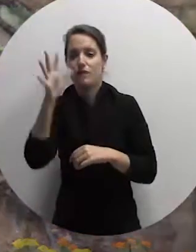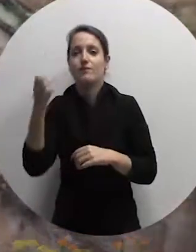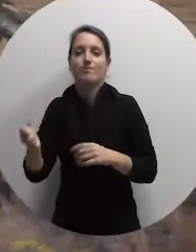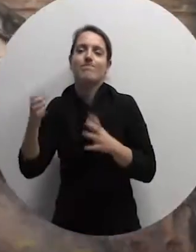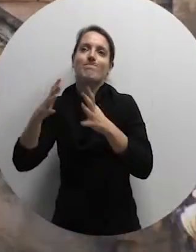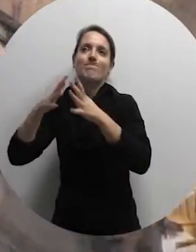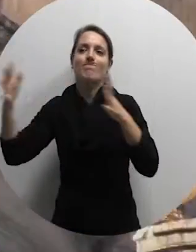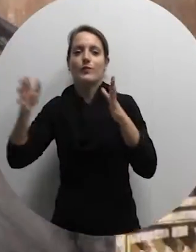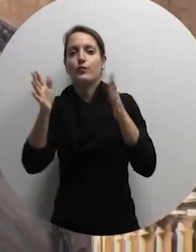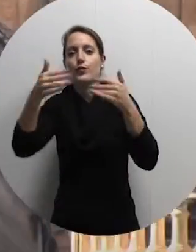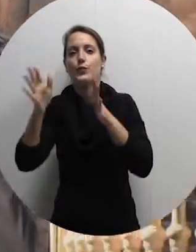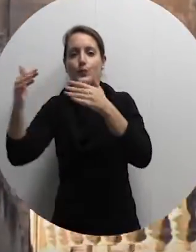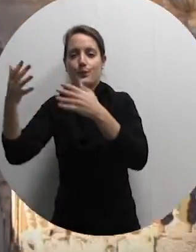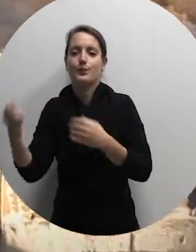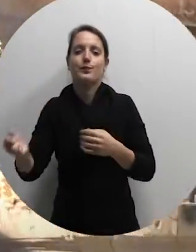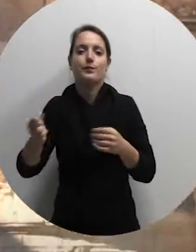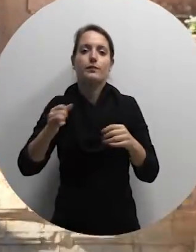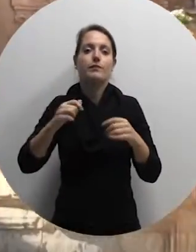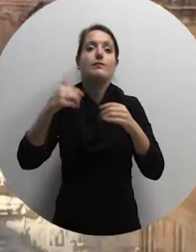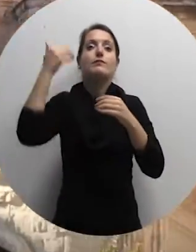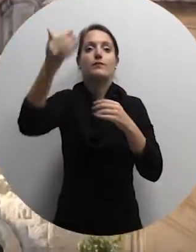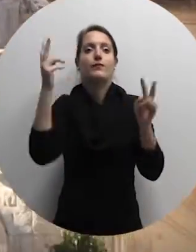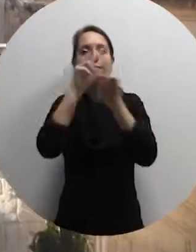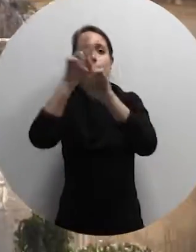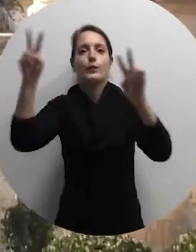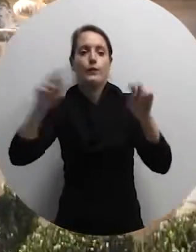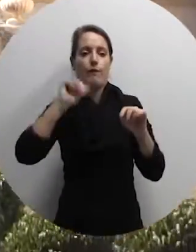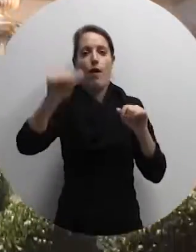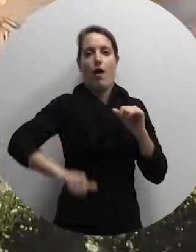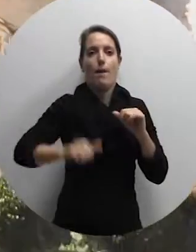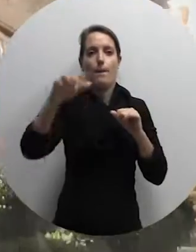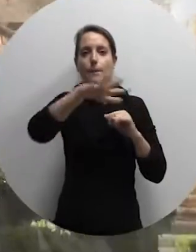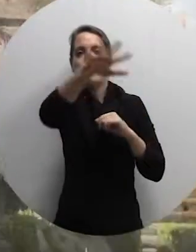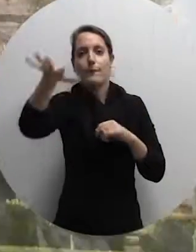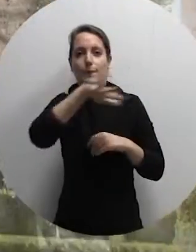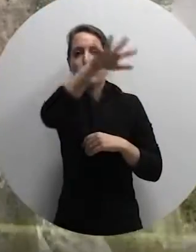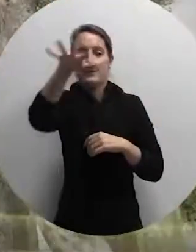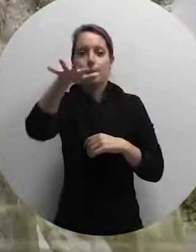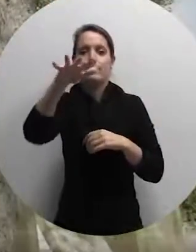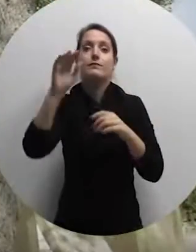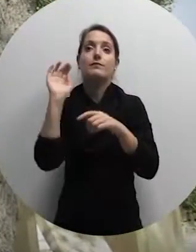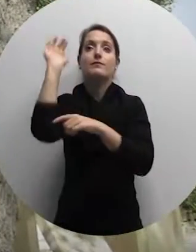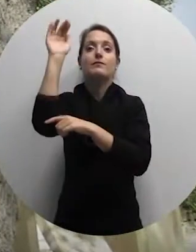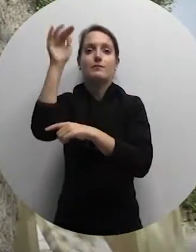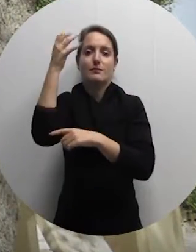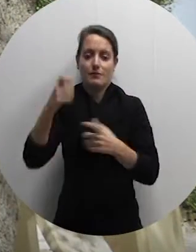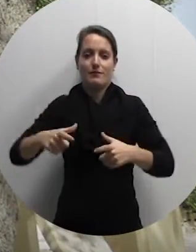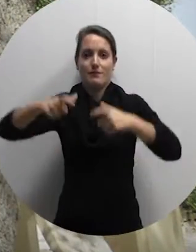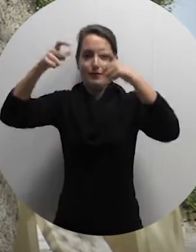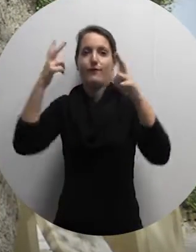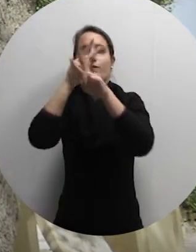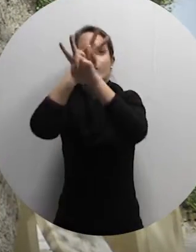row of rooms overlooking a large stretch of terraced agricultural land, in which is a circular belvedere